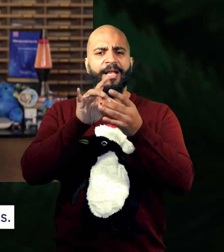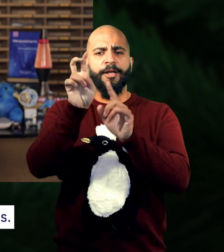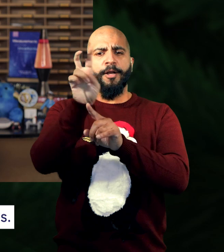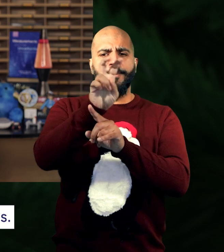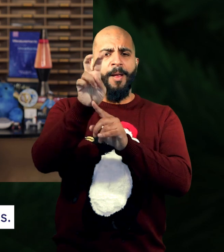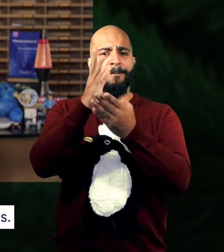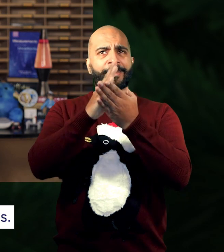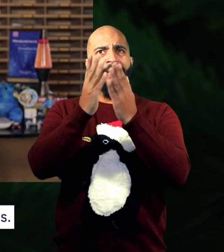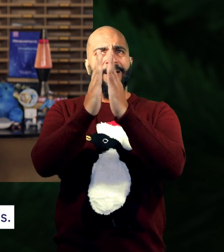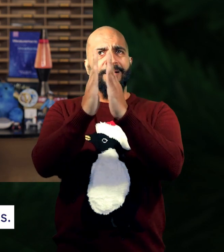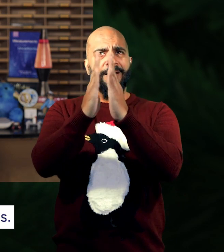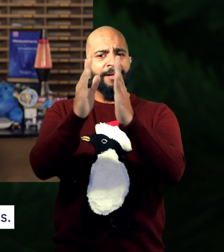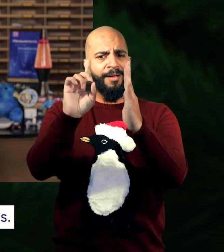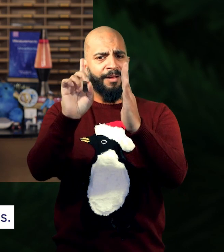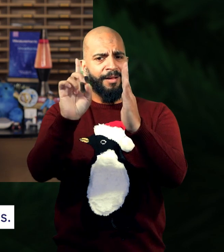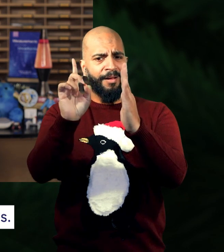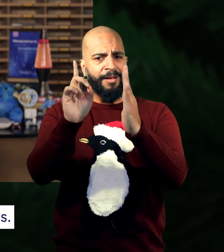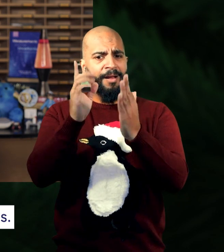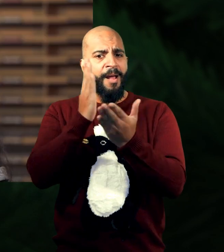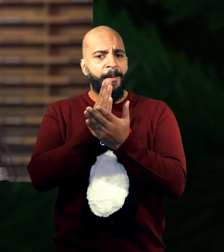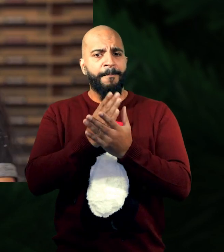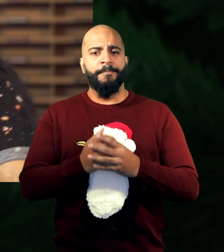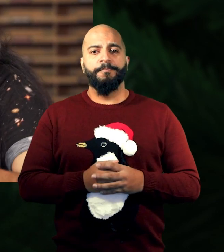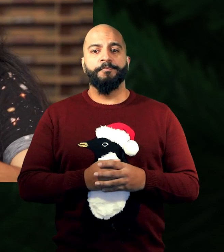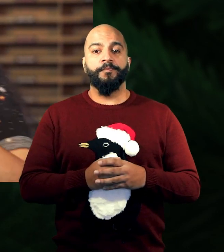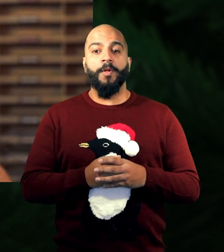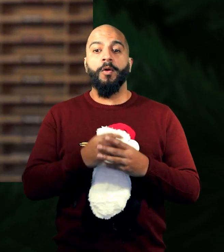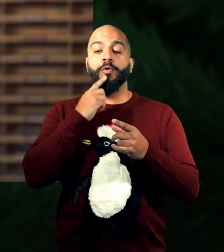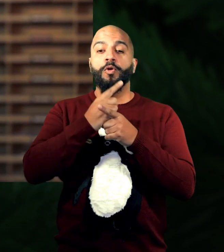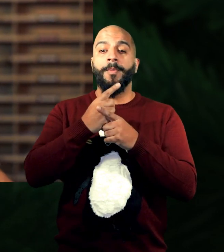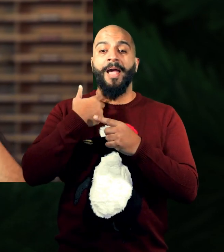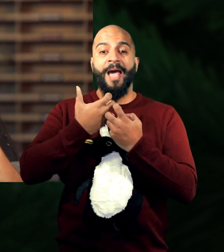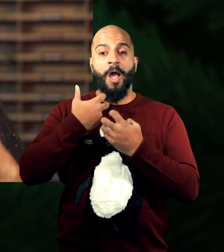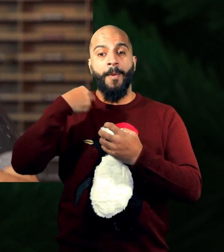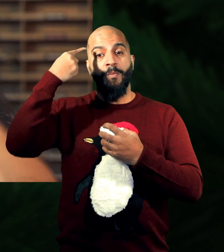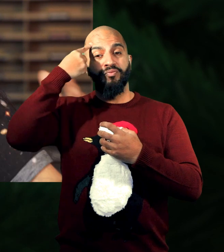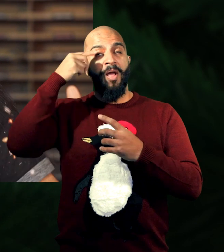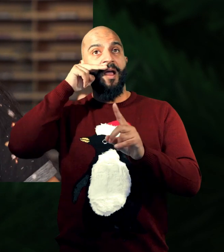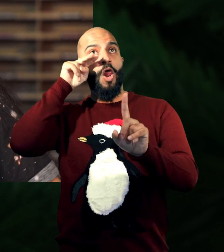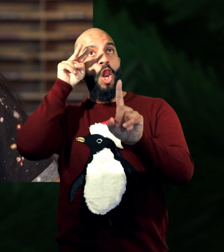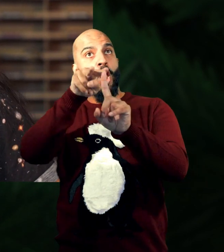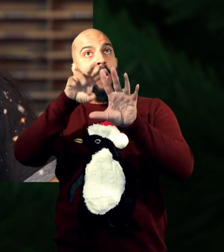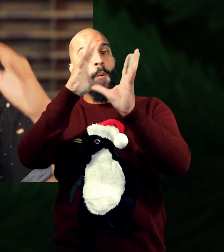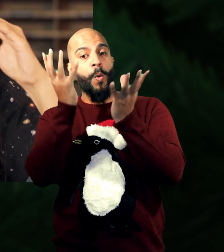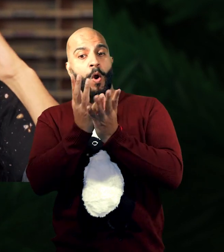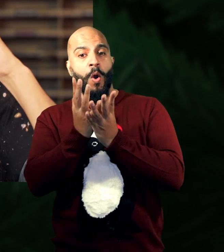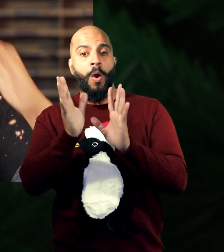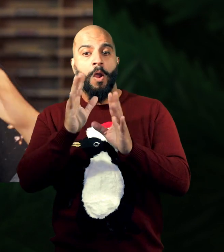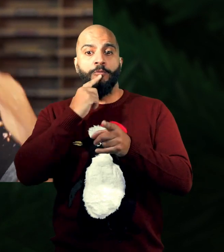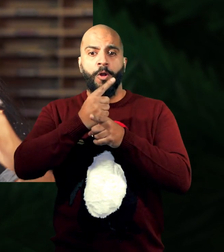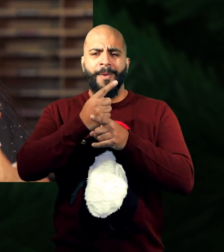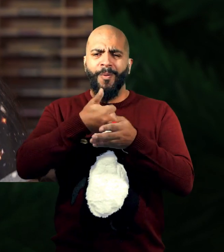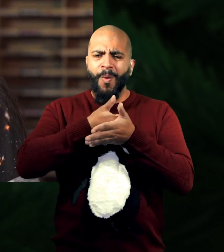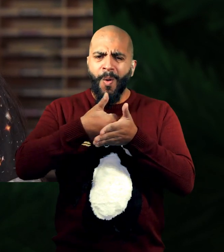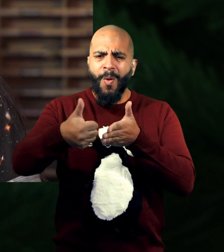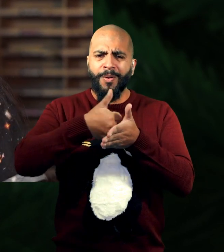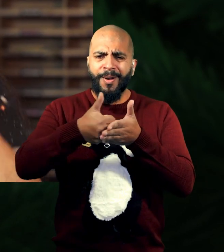we can figure out exactly how far away the object is. And by the way, this is how our brains figure out what the world looks like. And it does this all